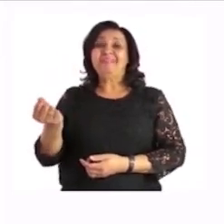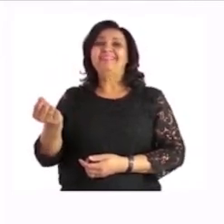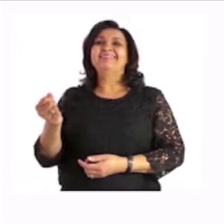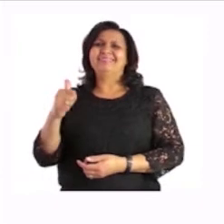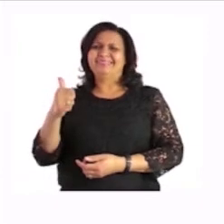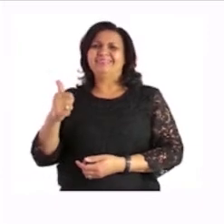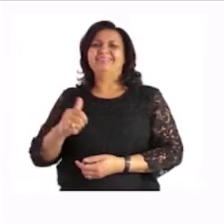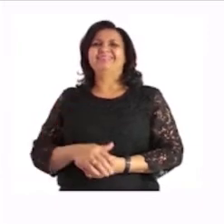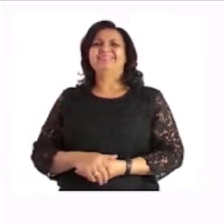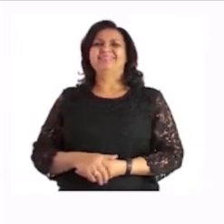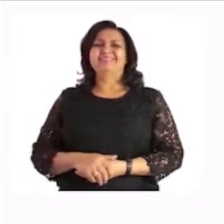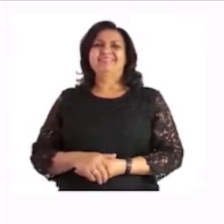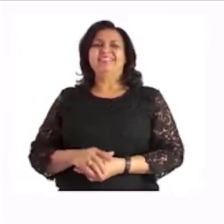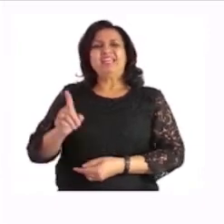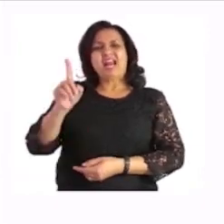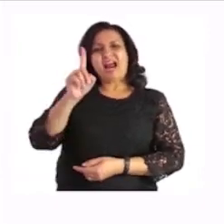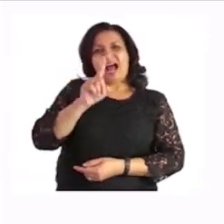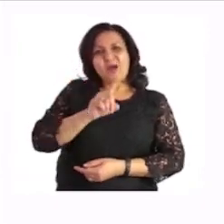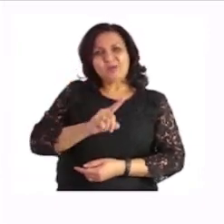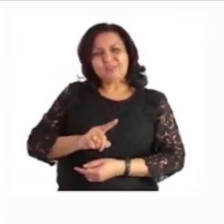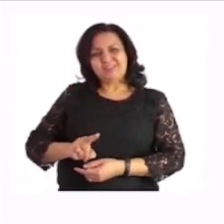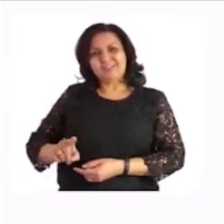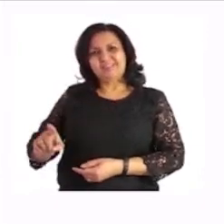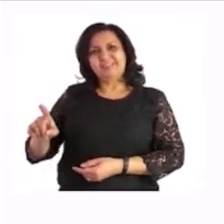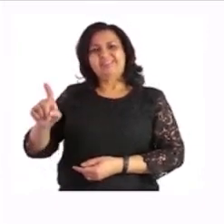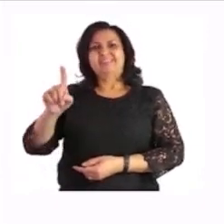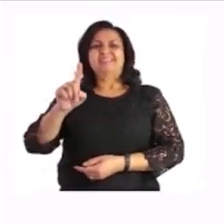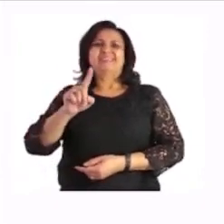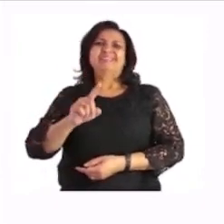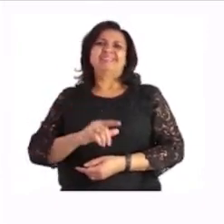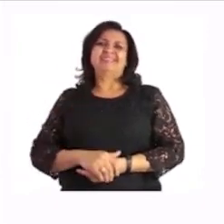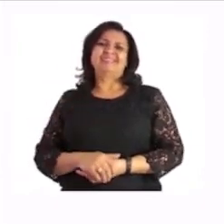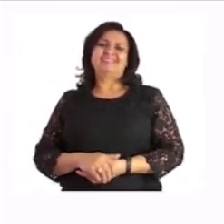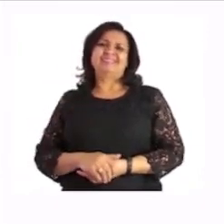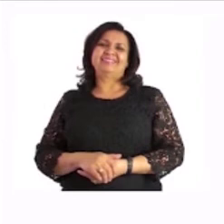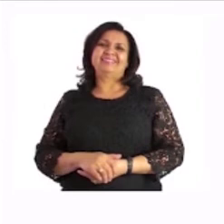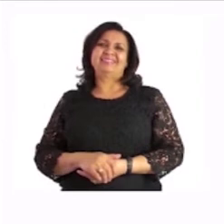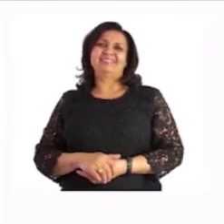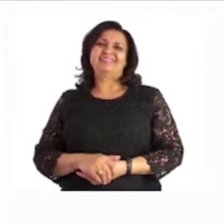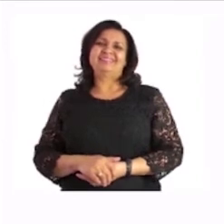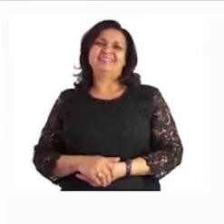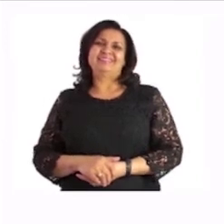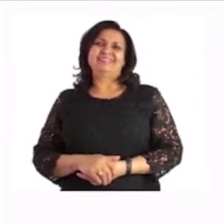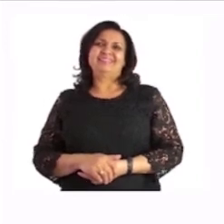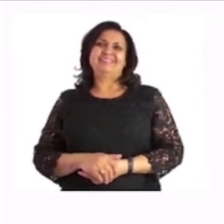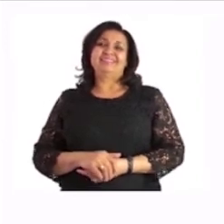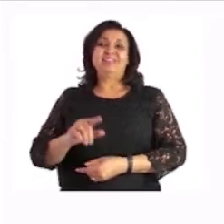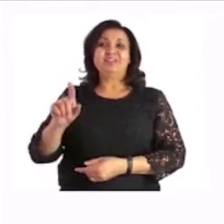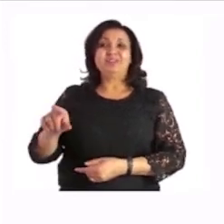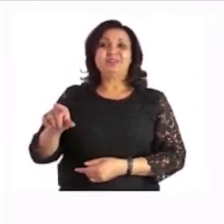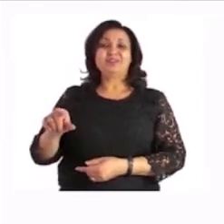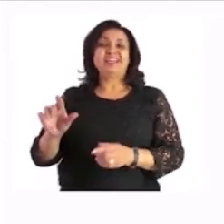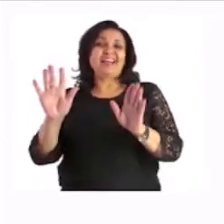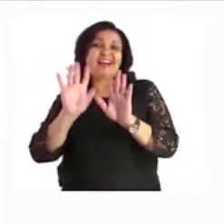finished with the round shape, you will get a beautiful ball. It depends what colors you're going to use to